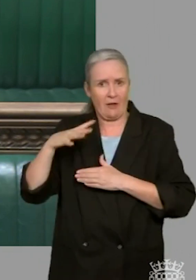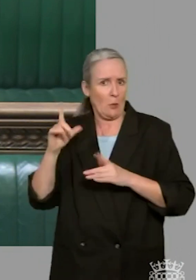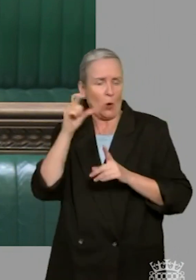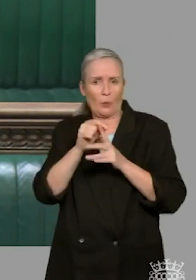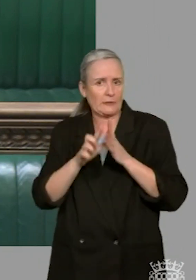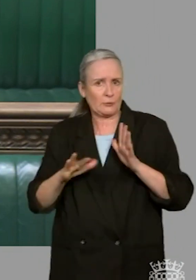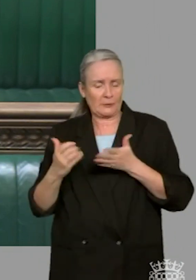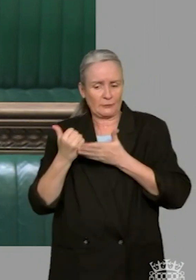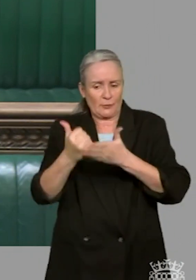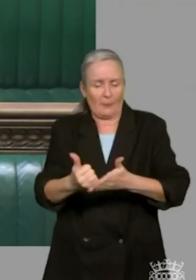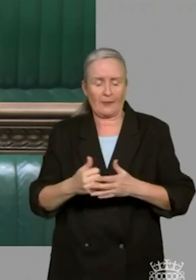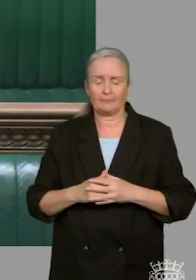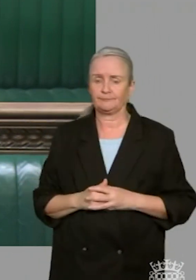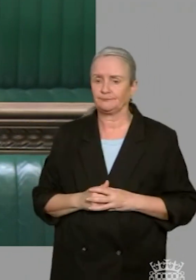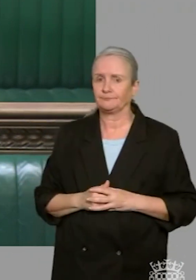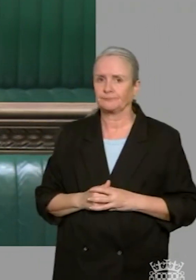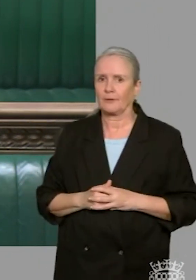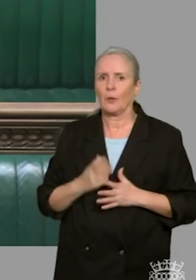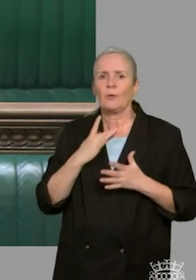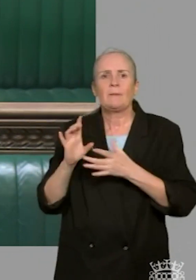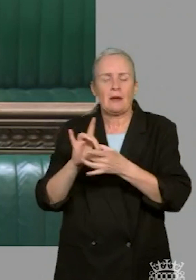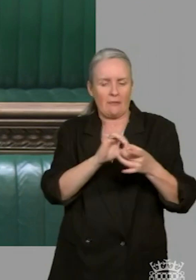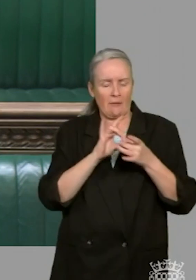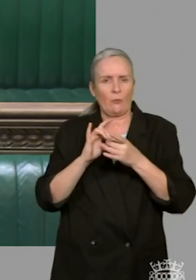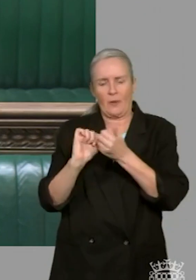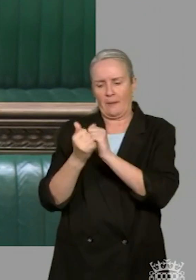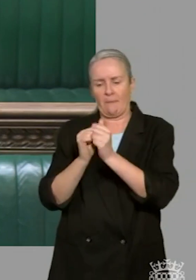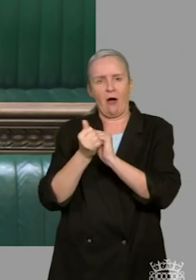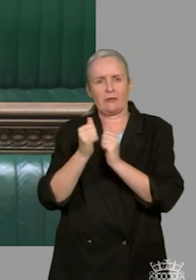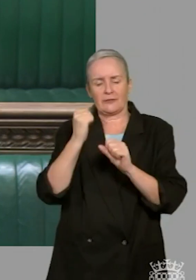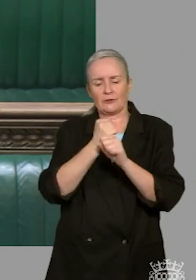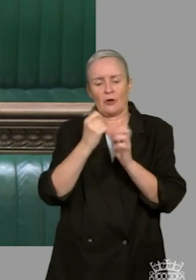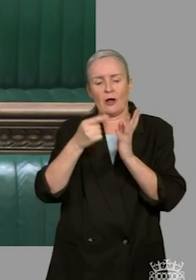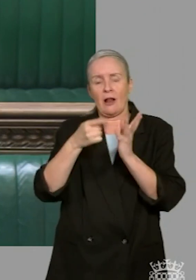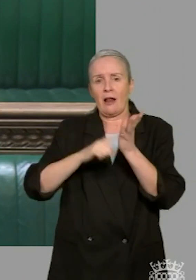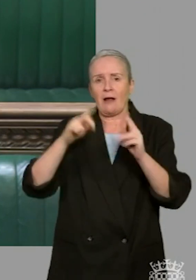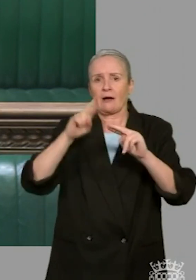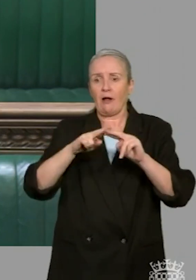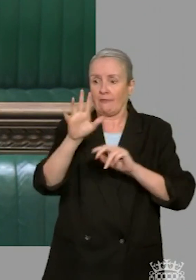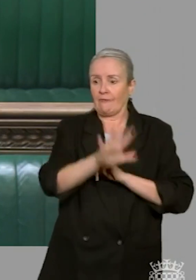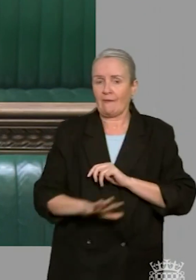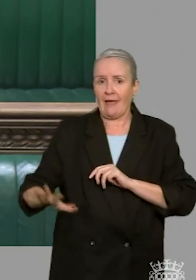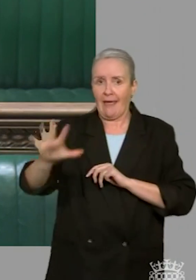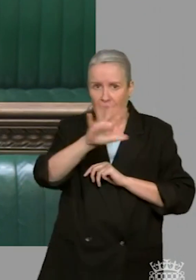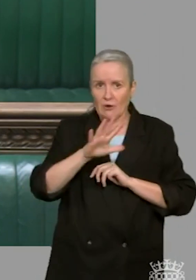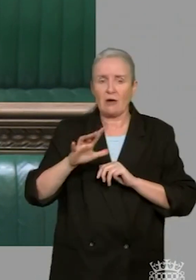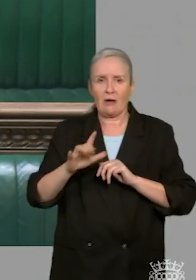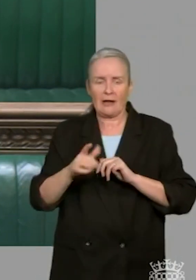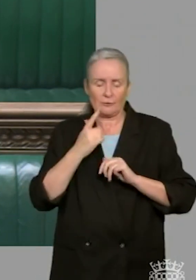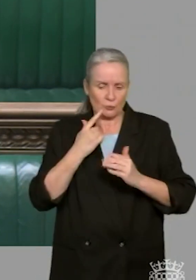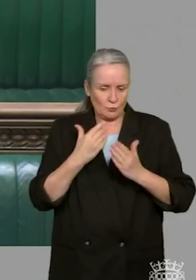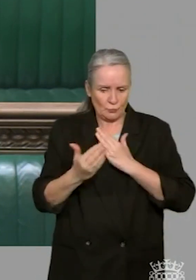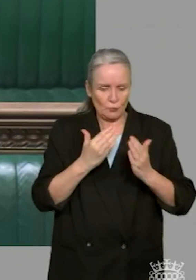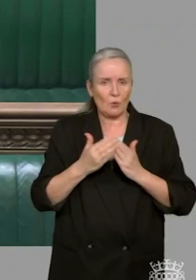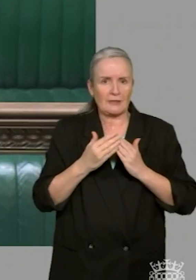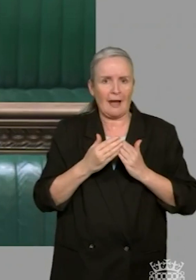is doing a great deal through our medical support for the field hospital which we have in Gaza, but also to support other